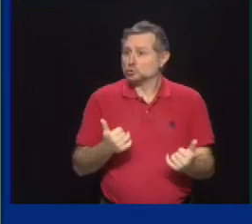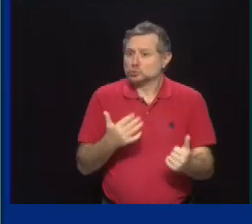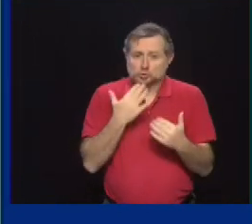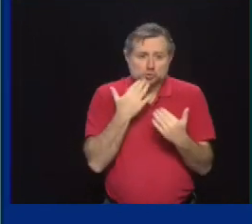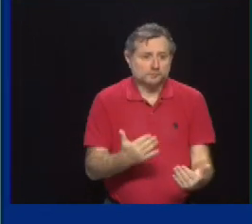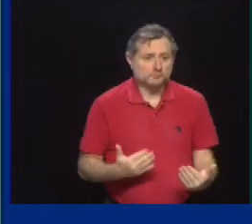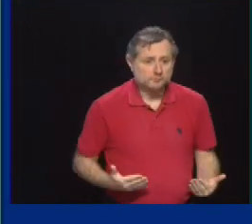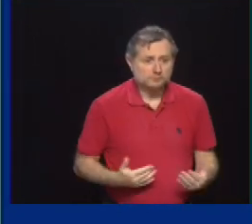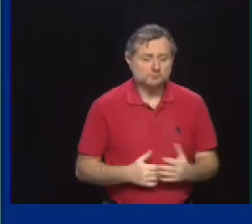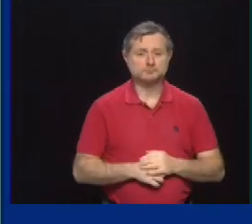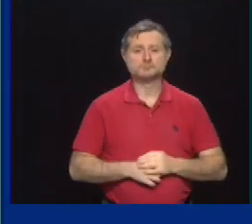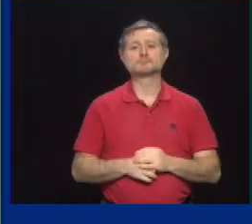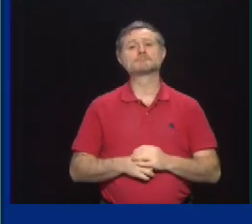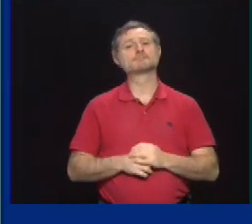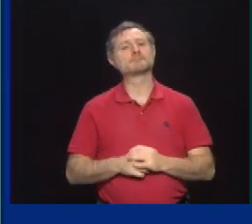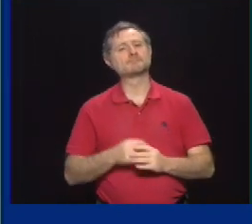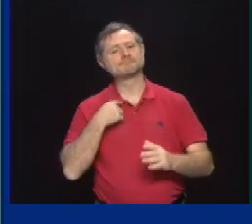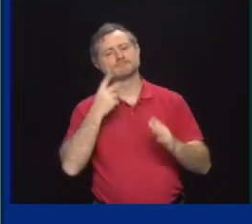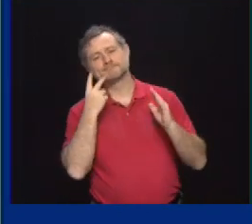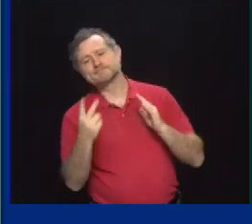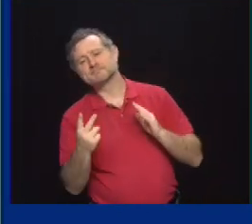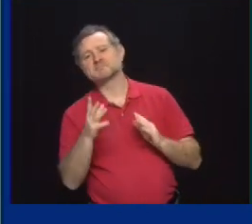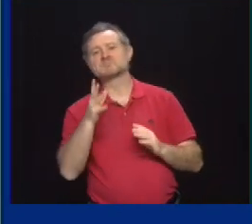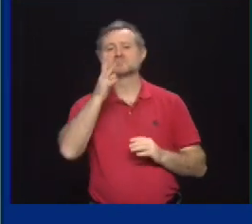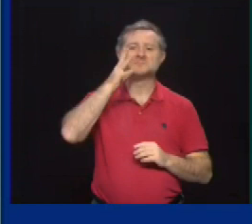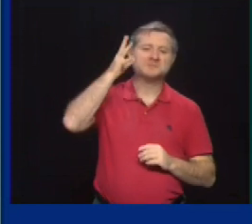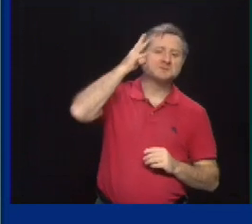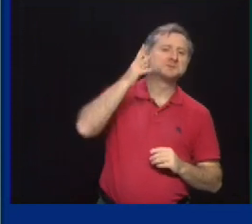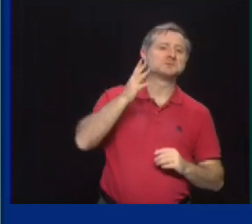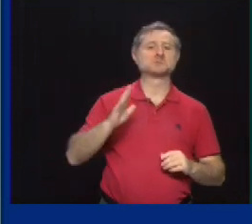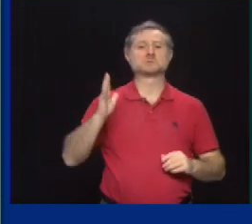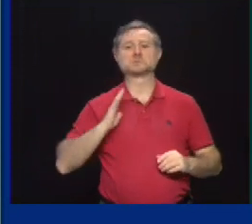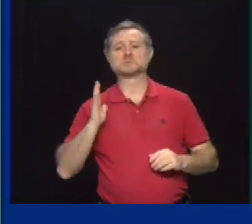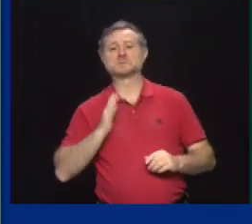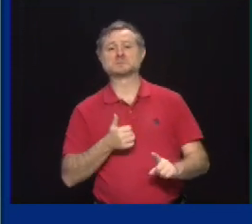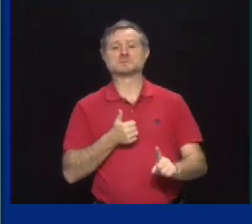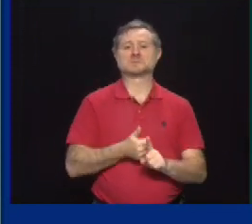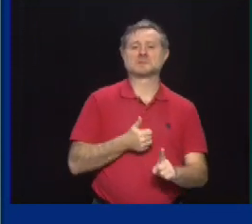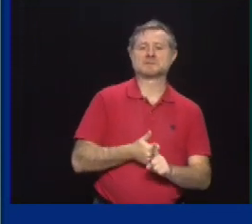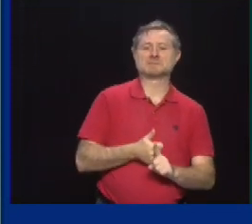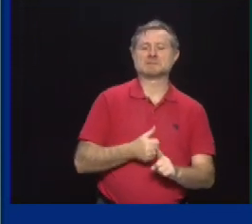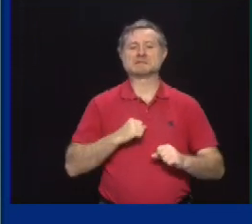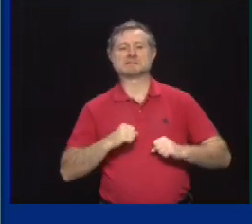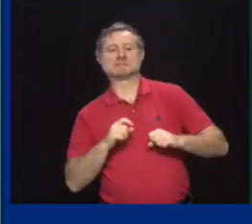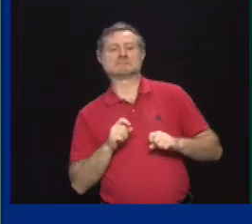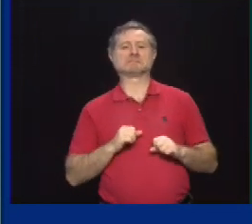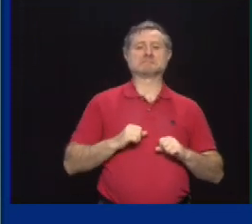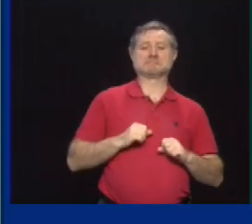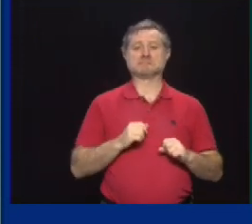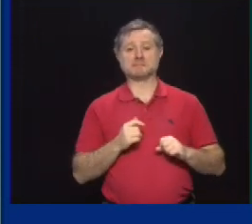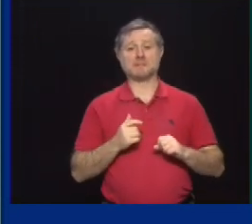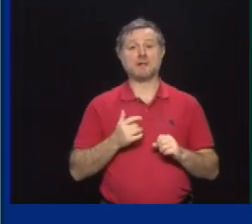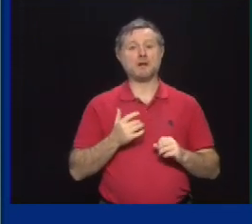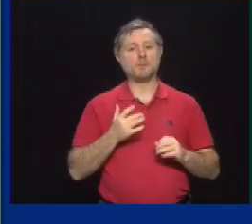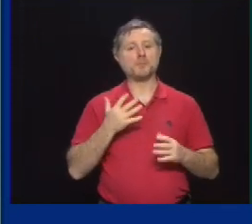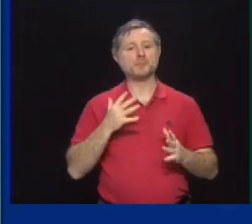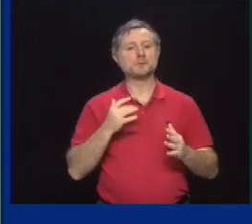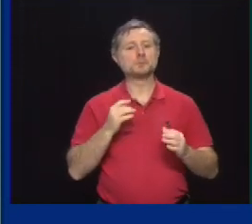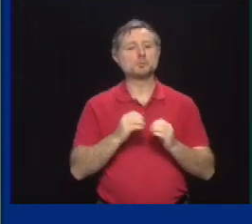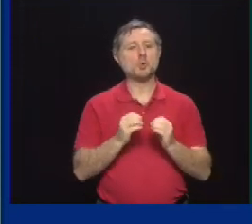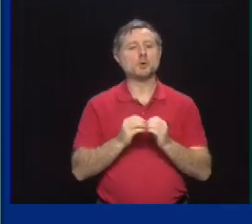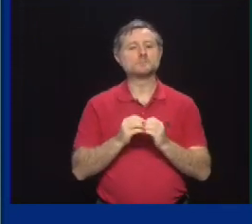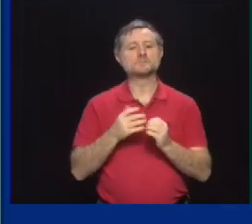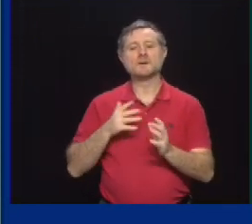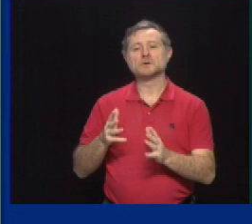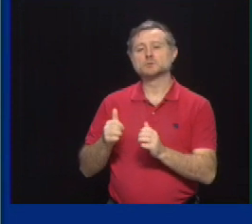parents who would not get their kids get themselves vaccinated. We may have to have some more conversations with them on how important this is. So this is our first